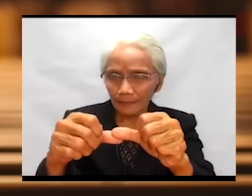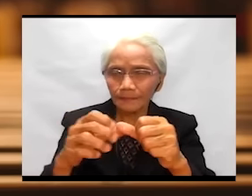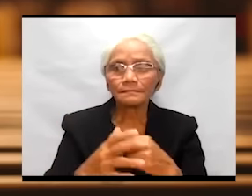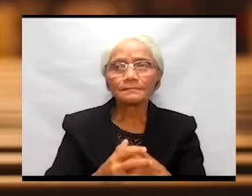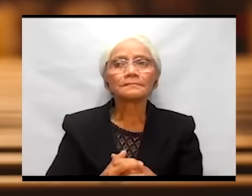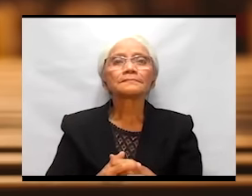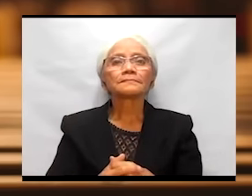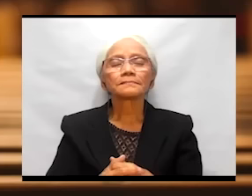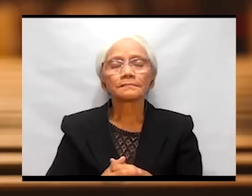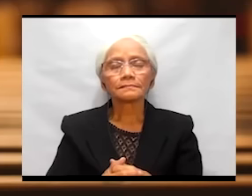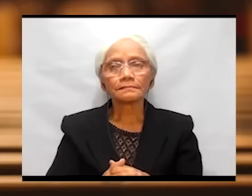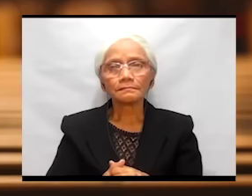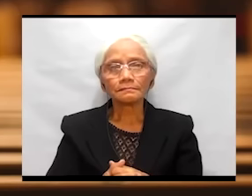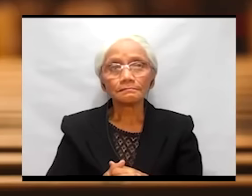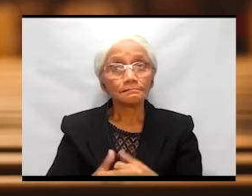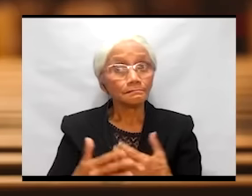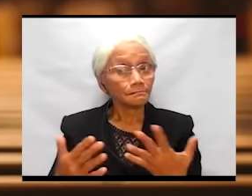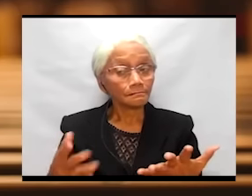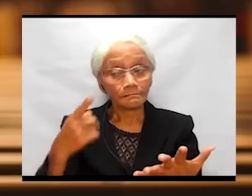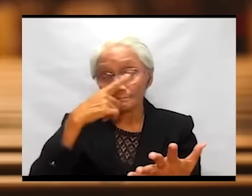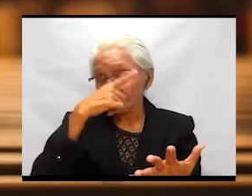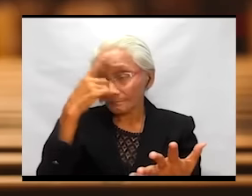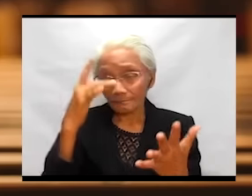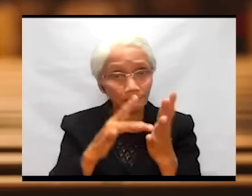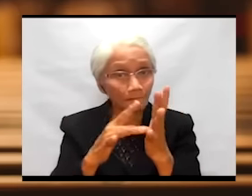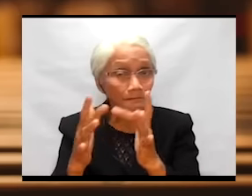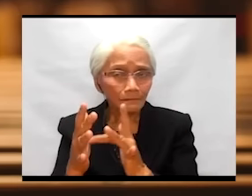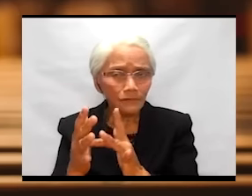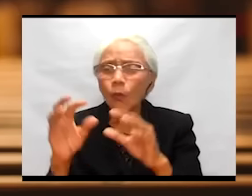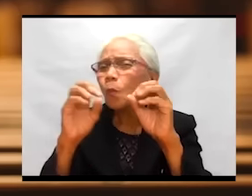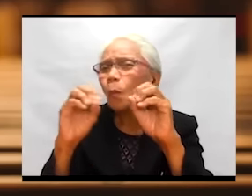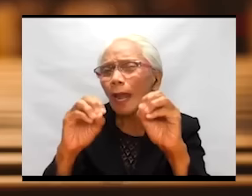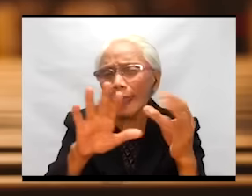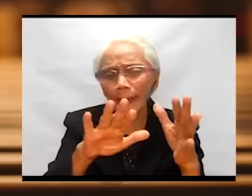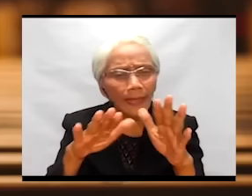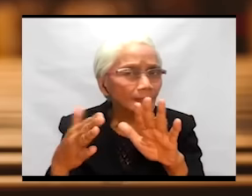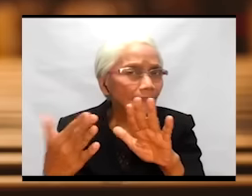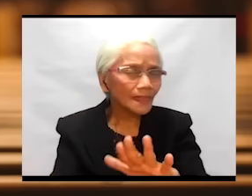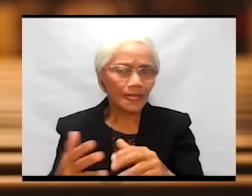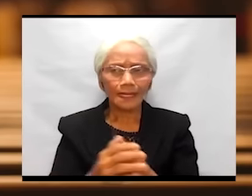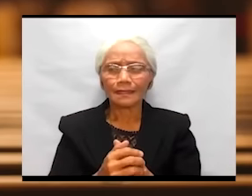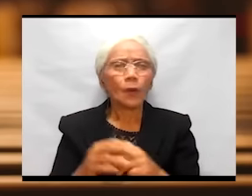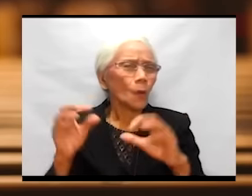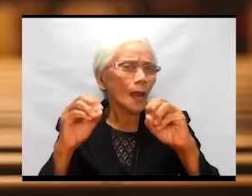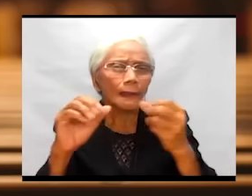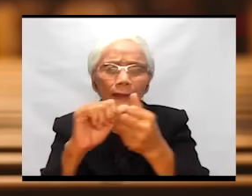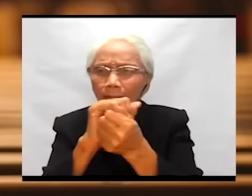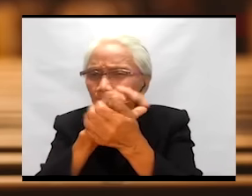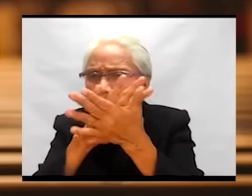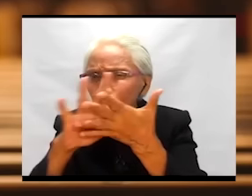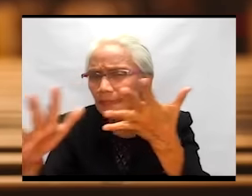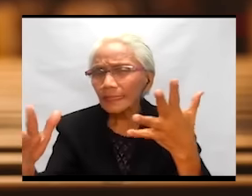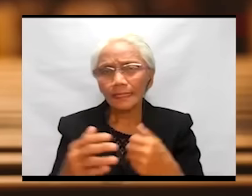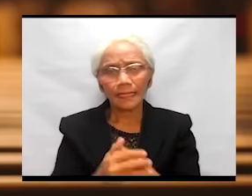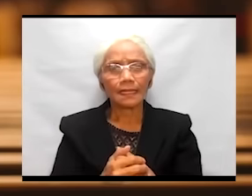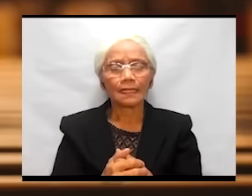one because in Jesus there is no more death, no decay.